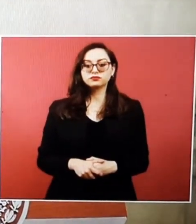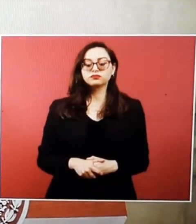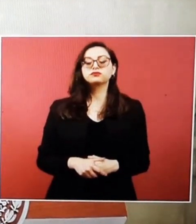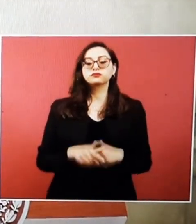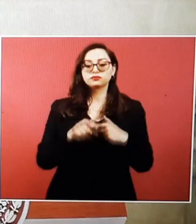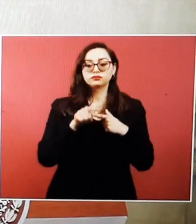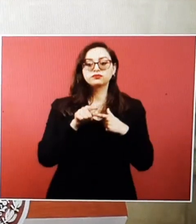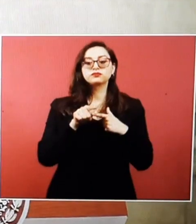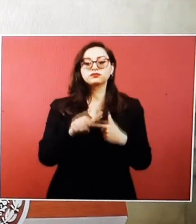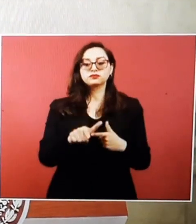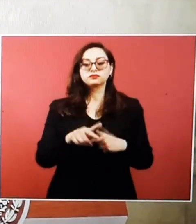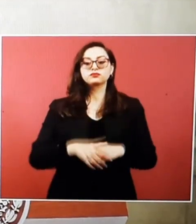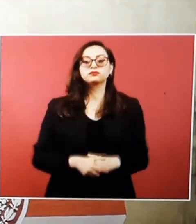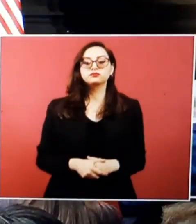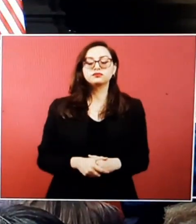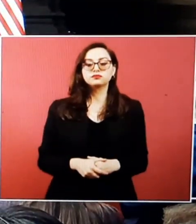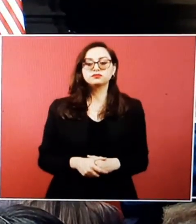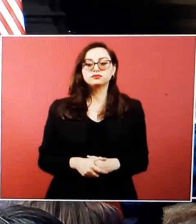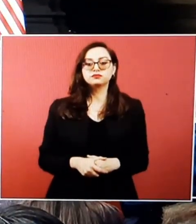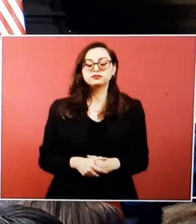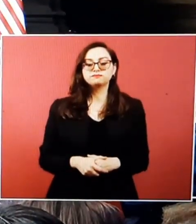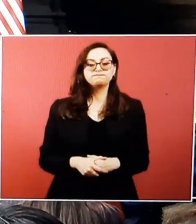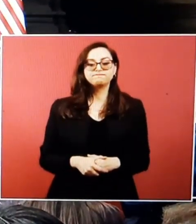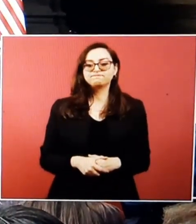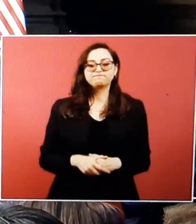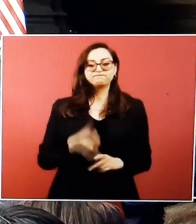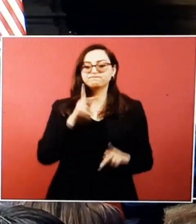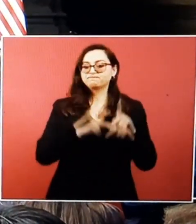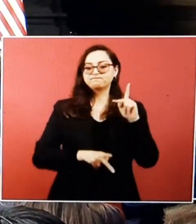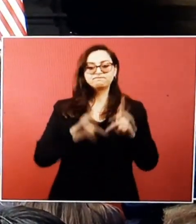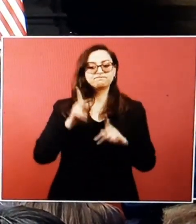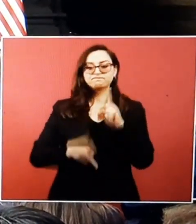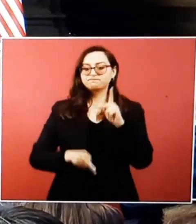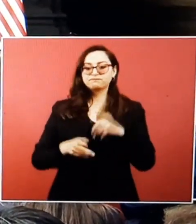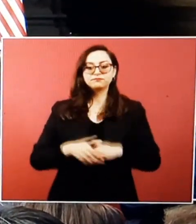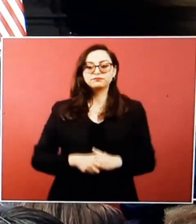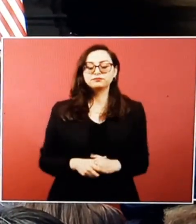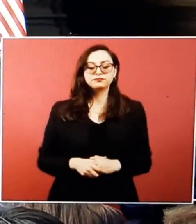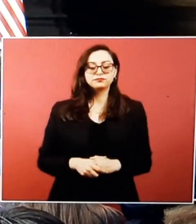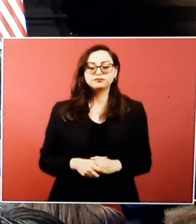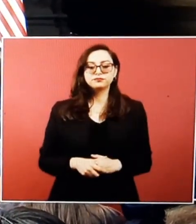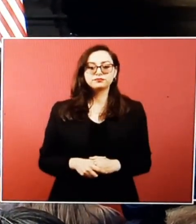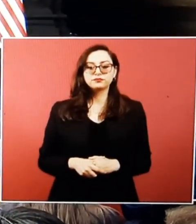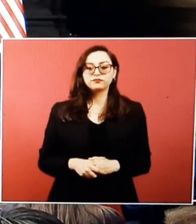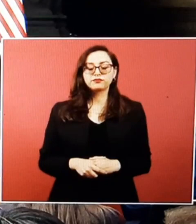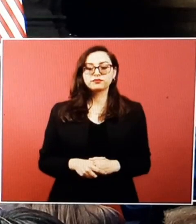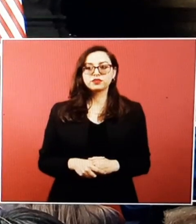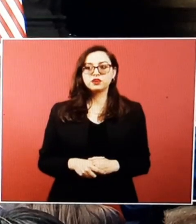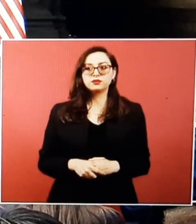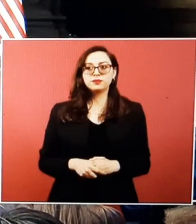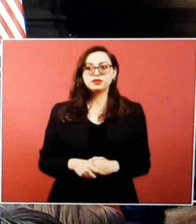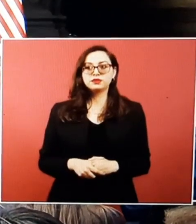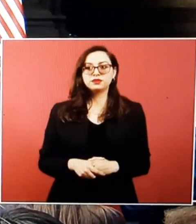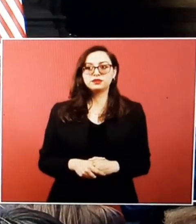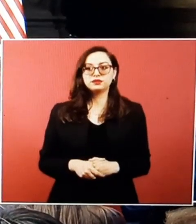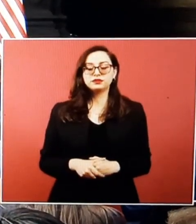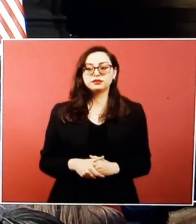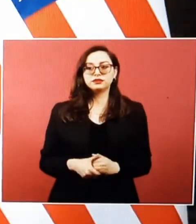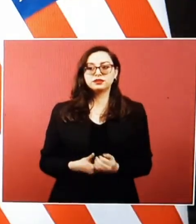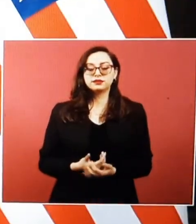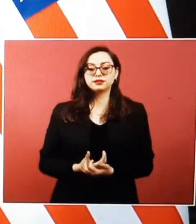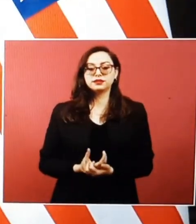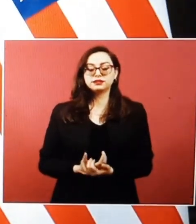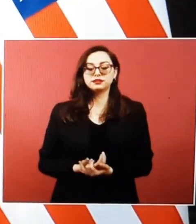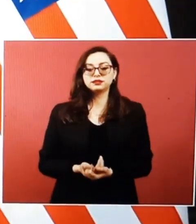strain on the communities in both Mexico and the United States. We're working together to address this challenge in a way that